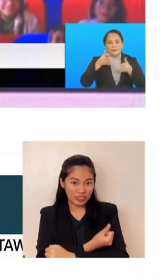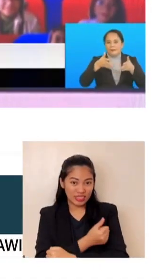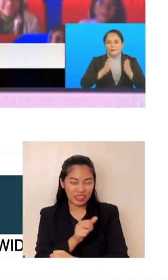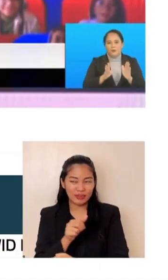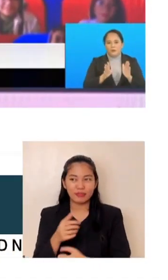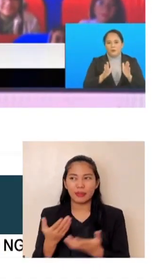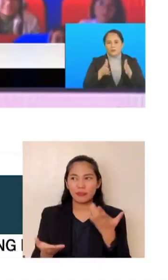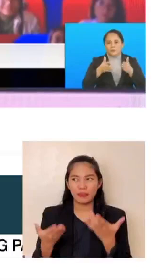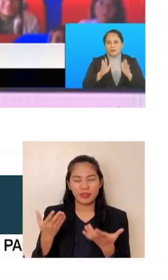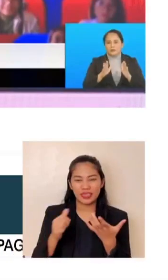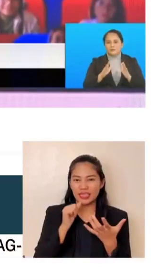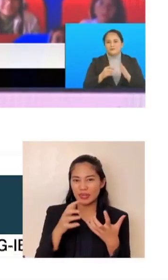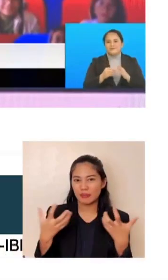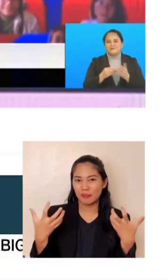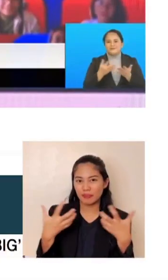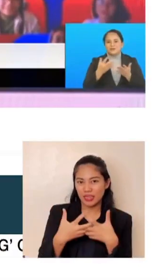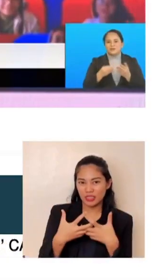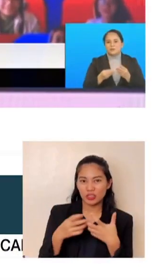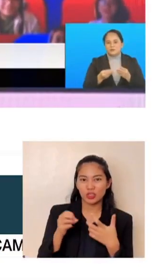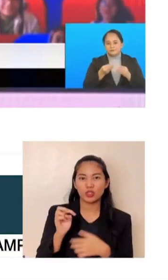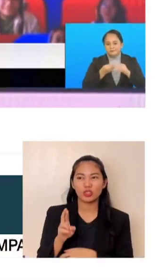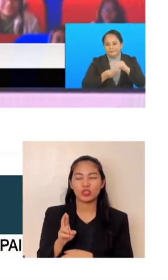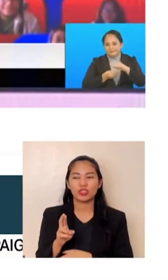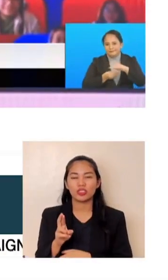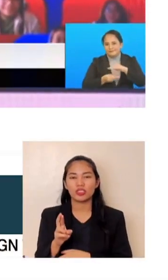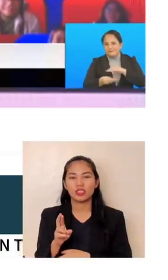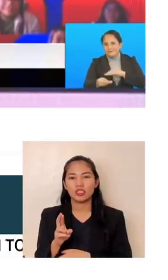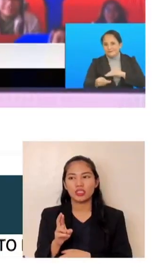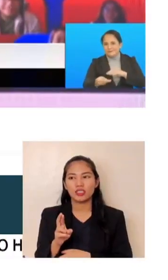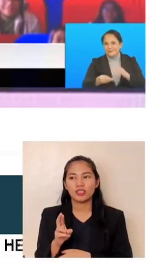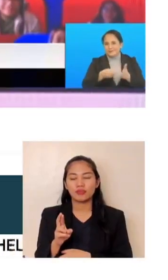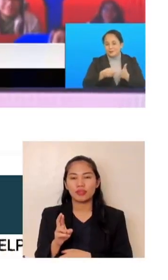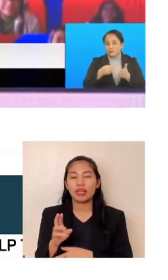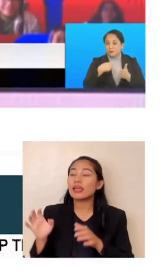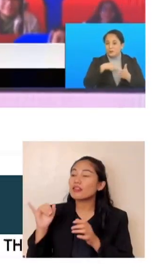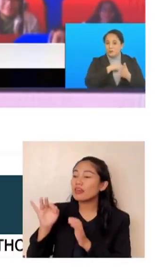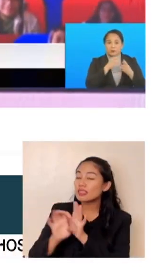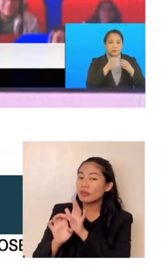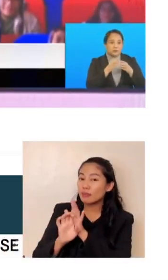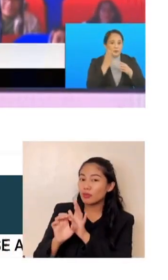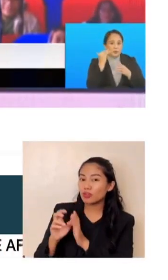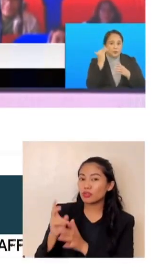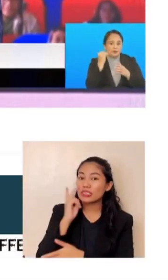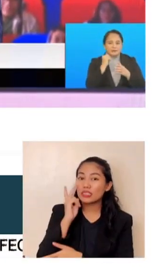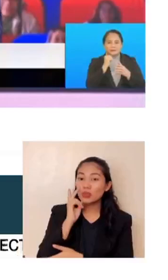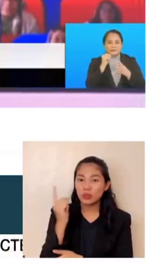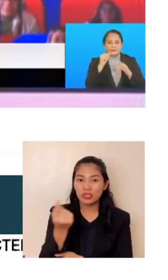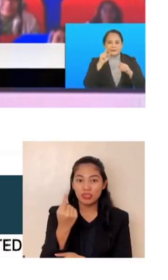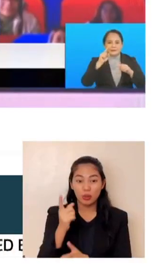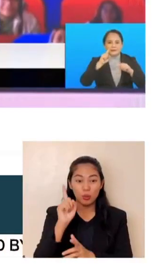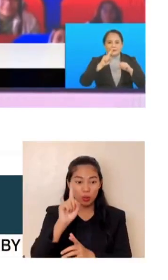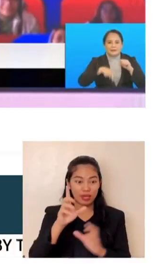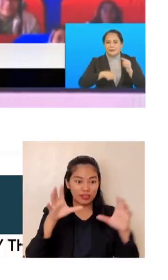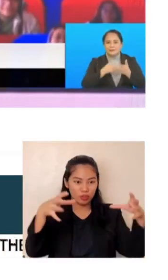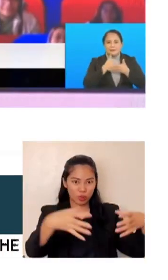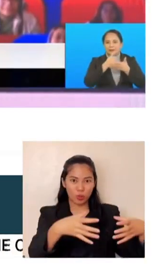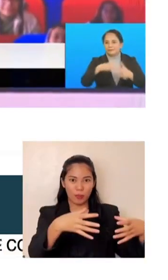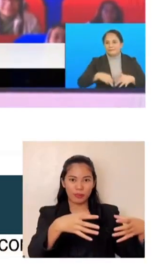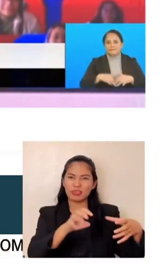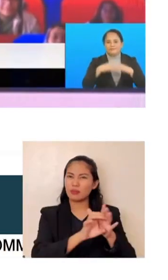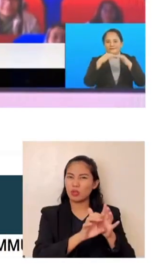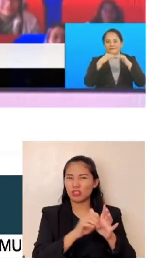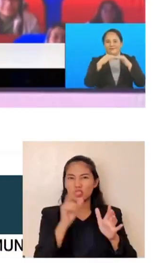match or not fit if you look only at one sector or one side. And